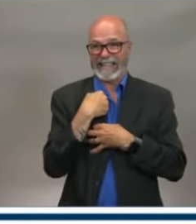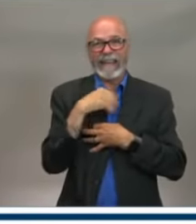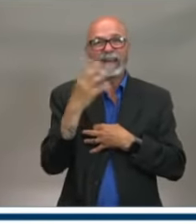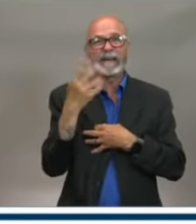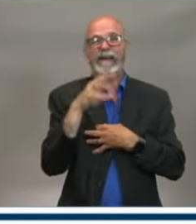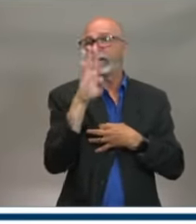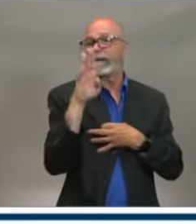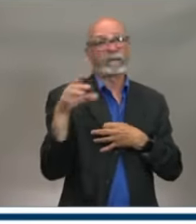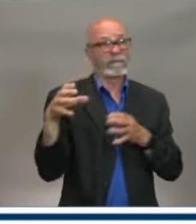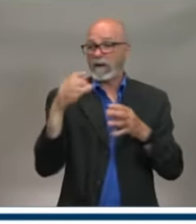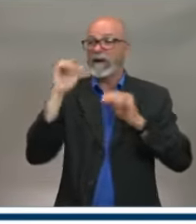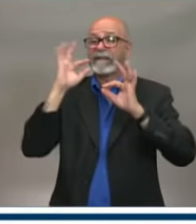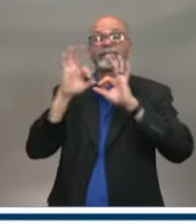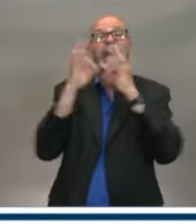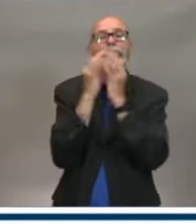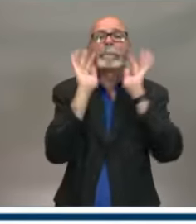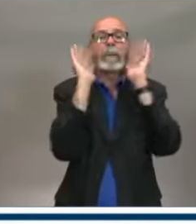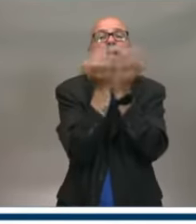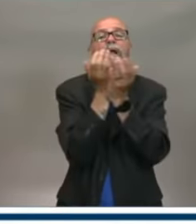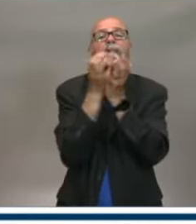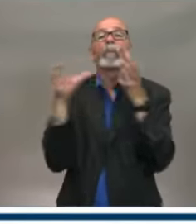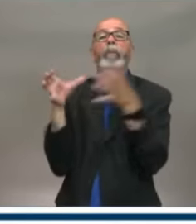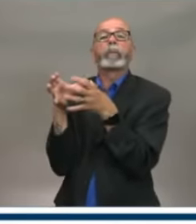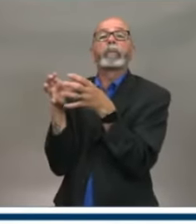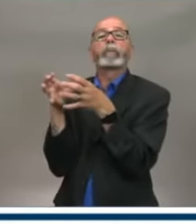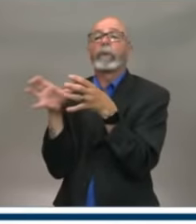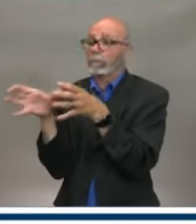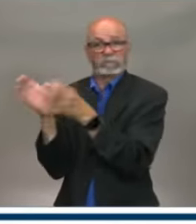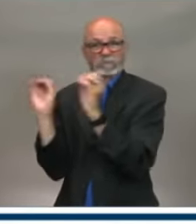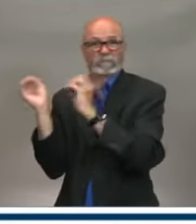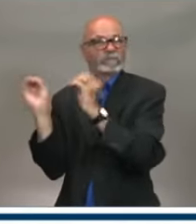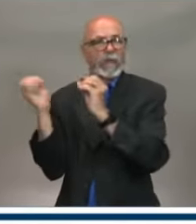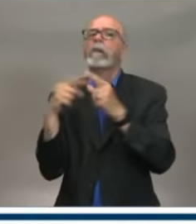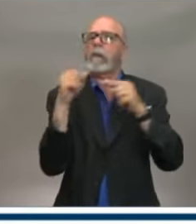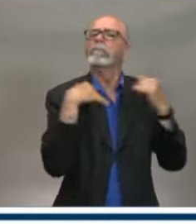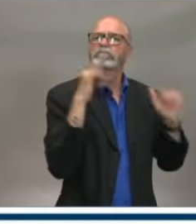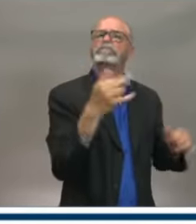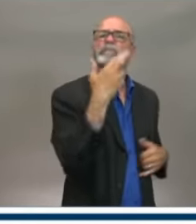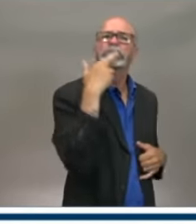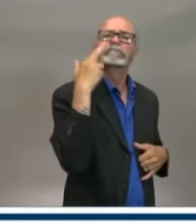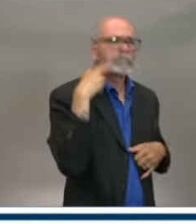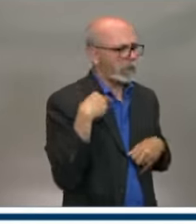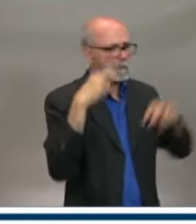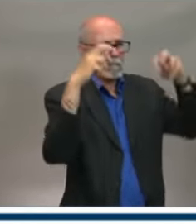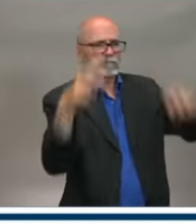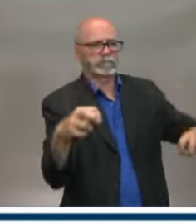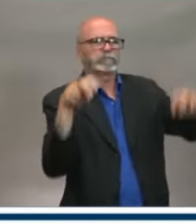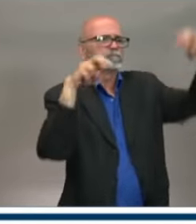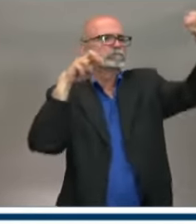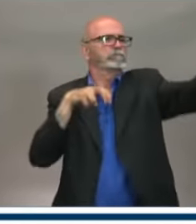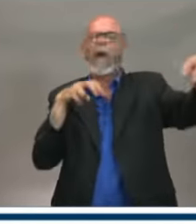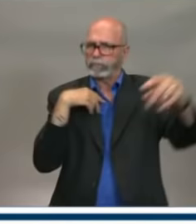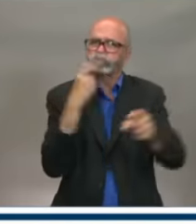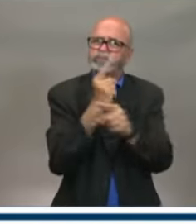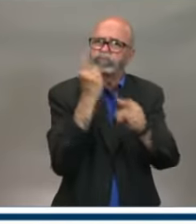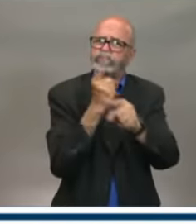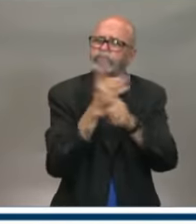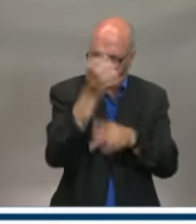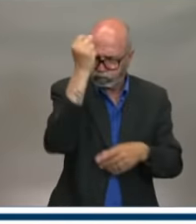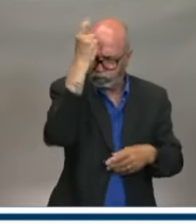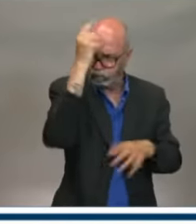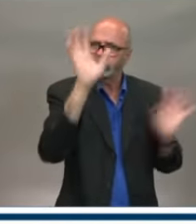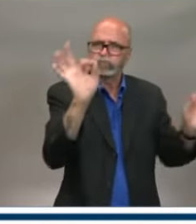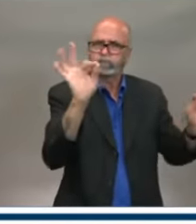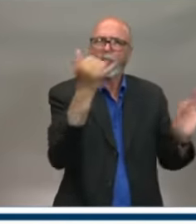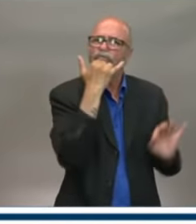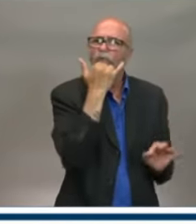social distancing. That's not new. That's in the public. That's in the order. So, people need to understand what the requirements